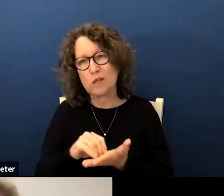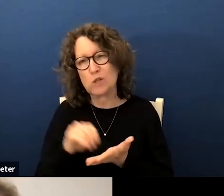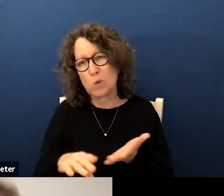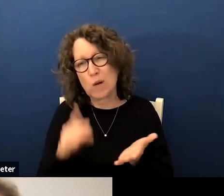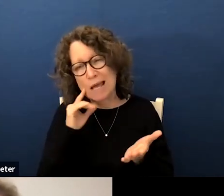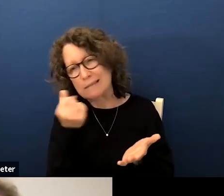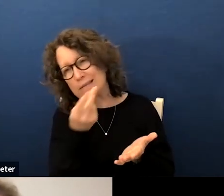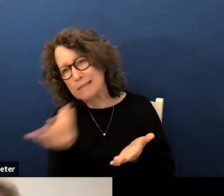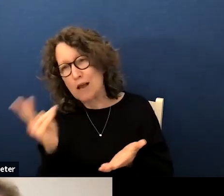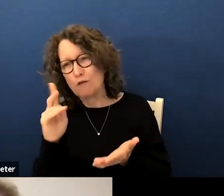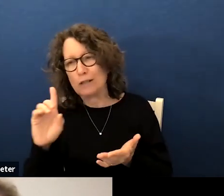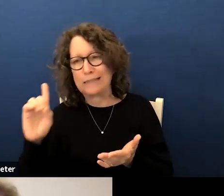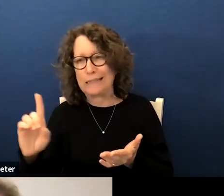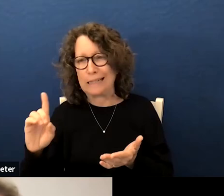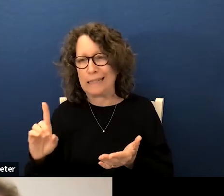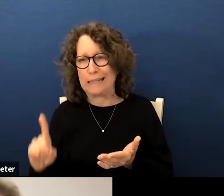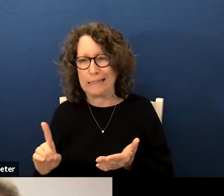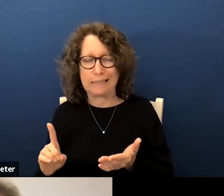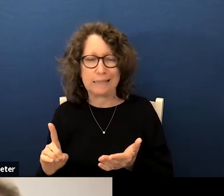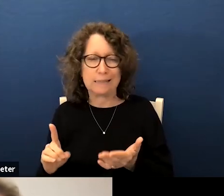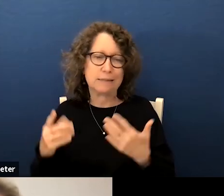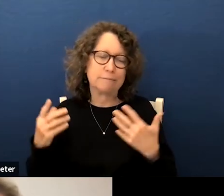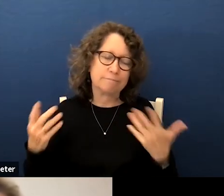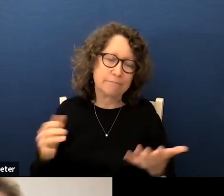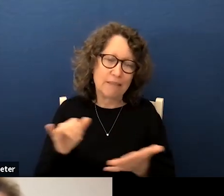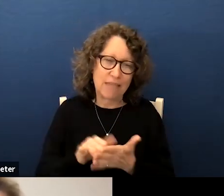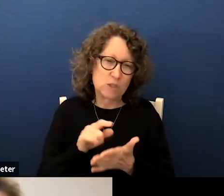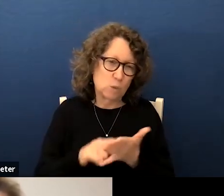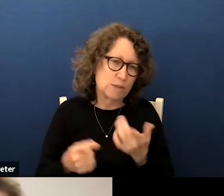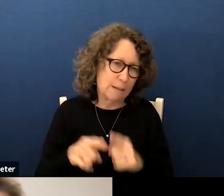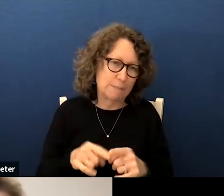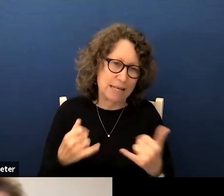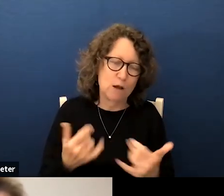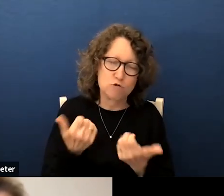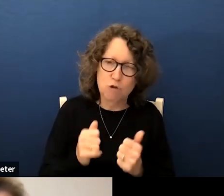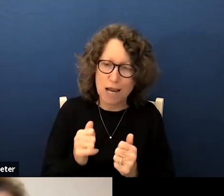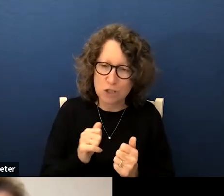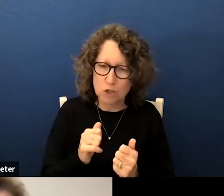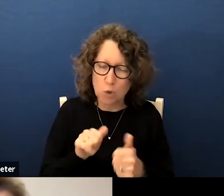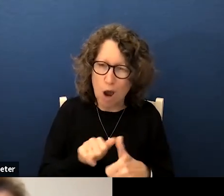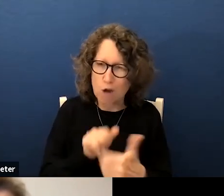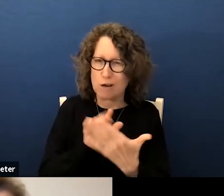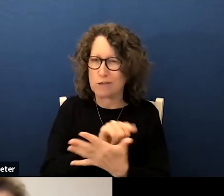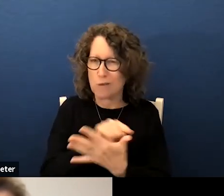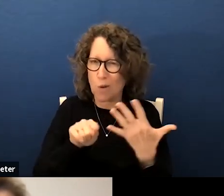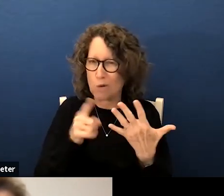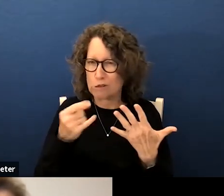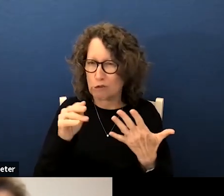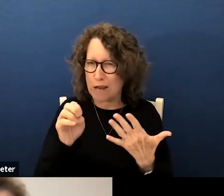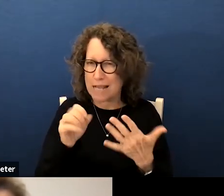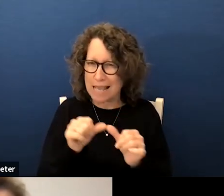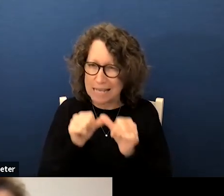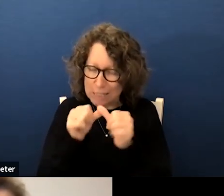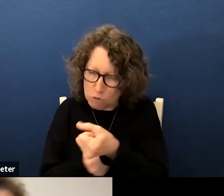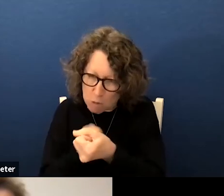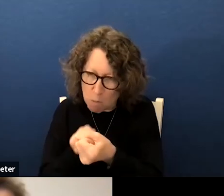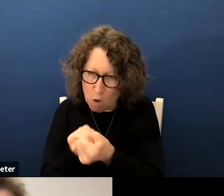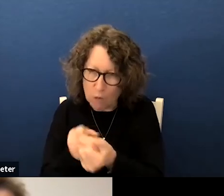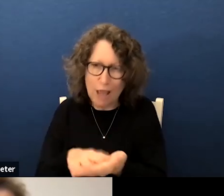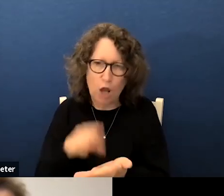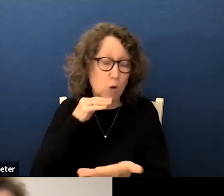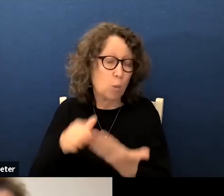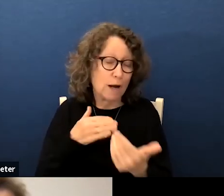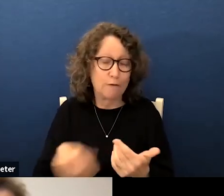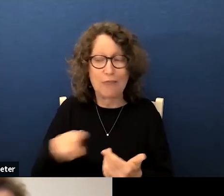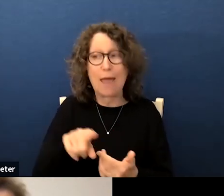has more than one d and maybe you know so that's that's what's happening now as we're trying to redress those those grades and continue to support them in learning in whatever